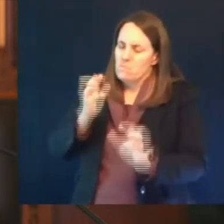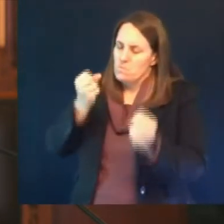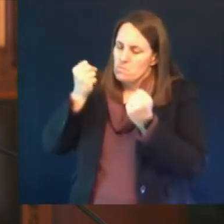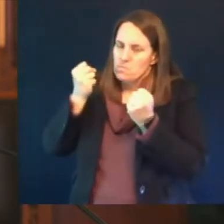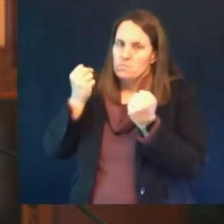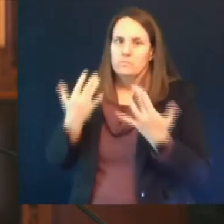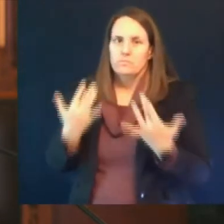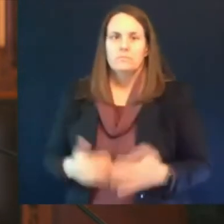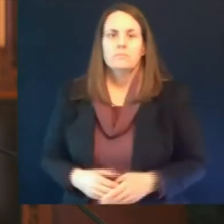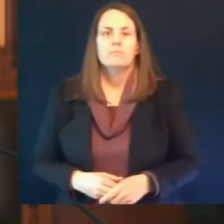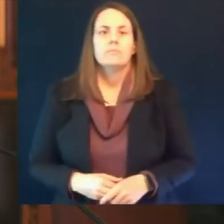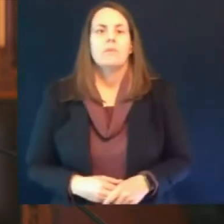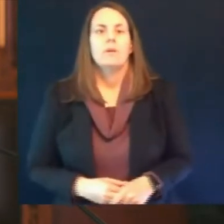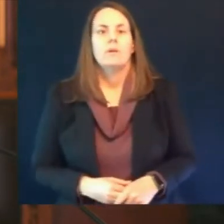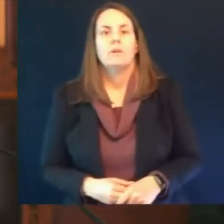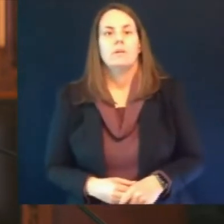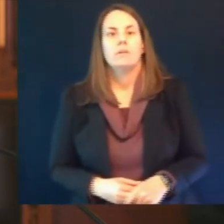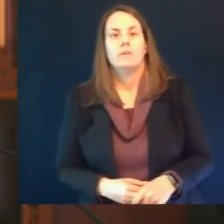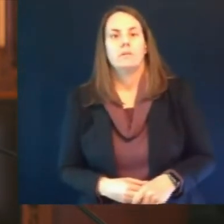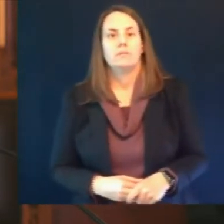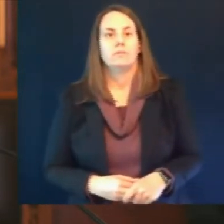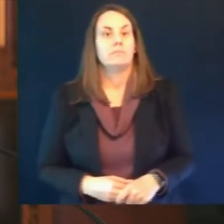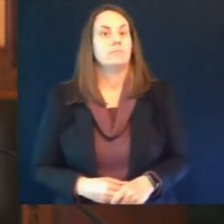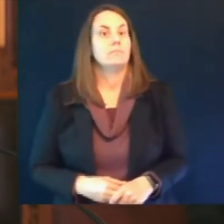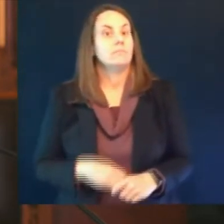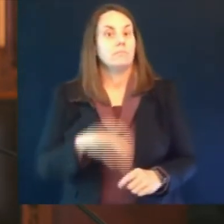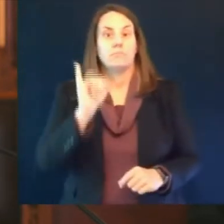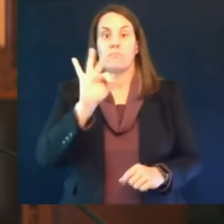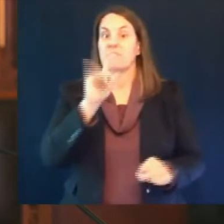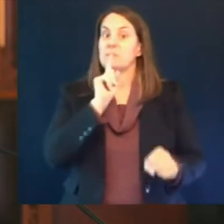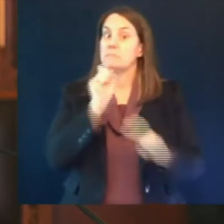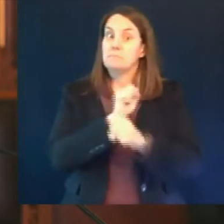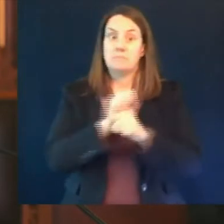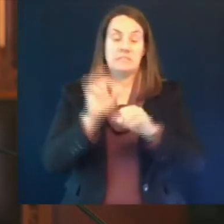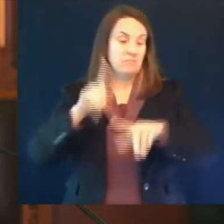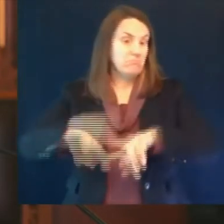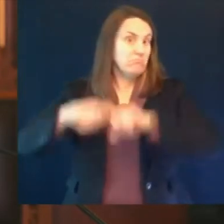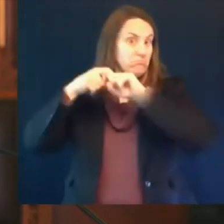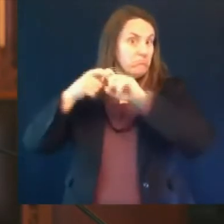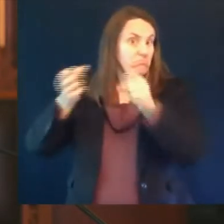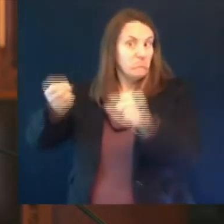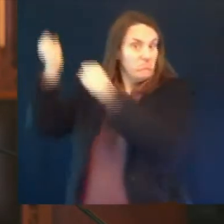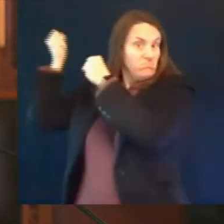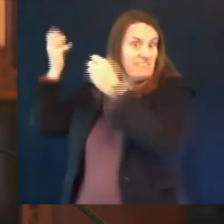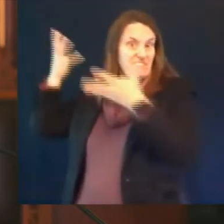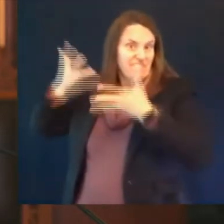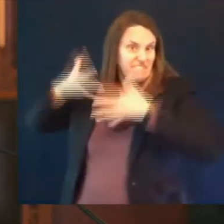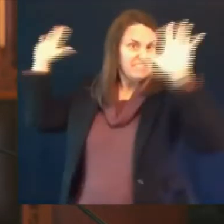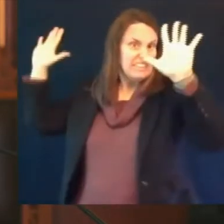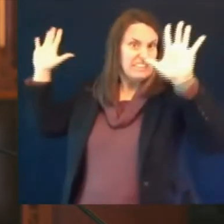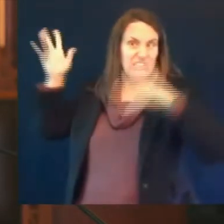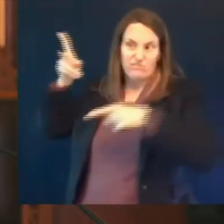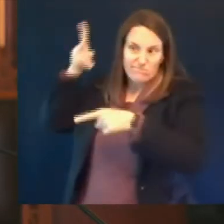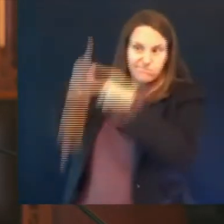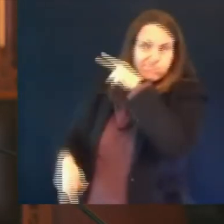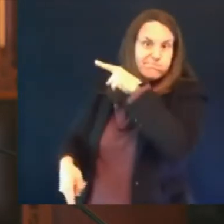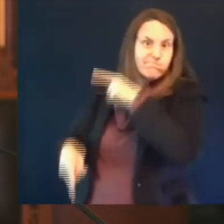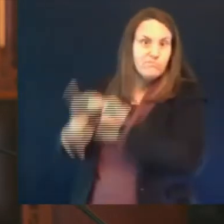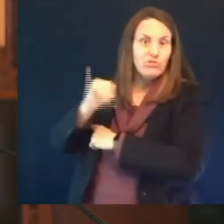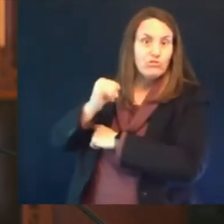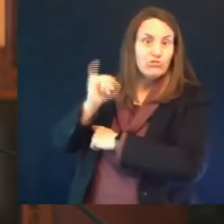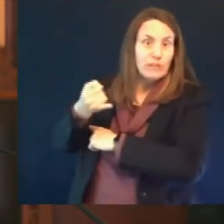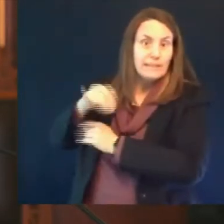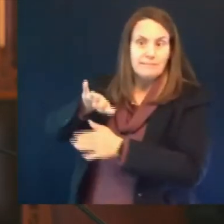we've just described in terms of moving vaccine forward has been largely at the hands of